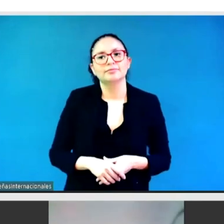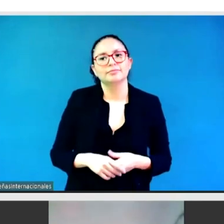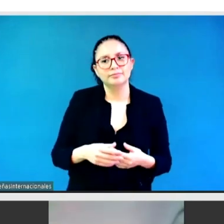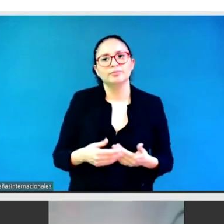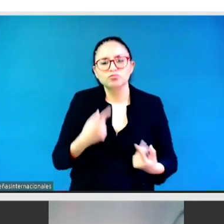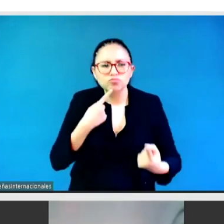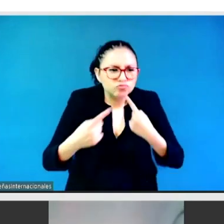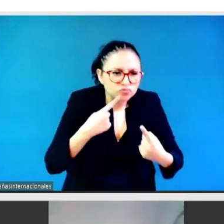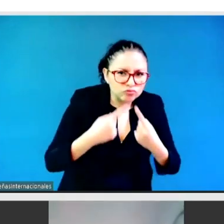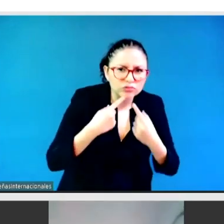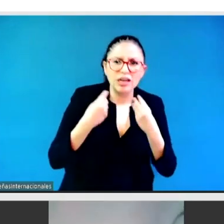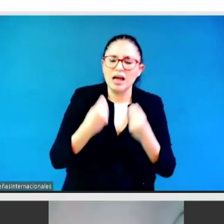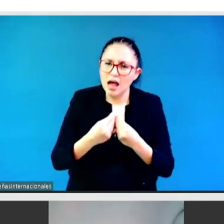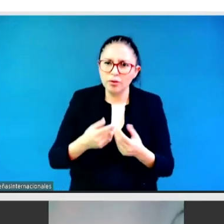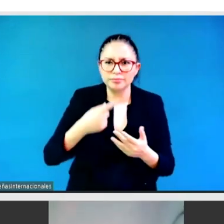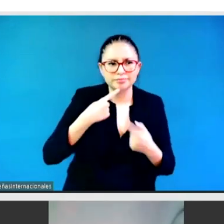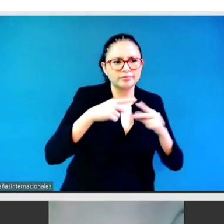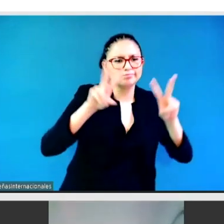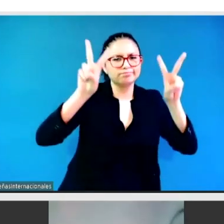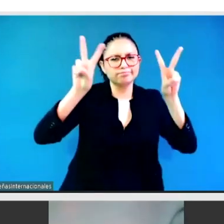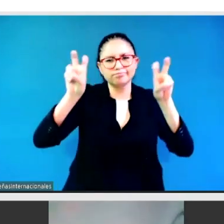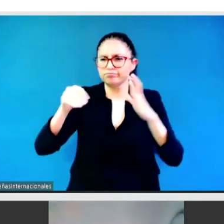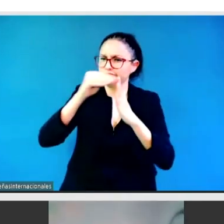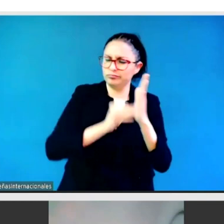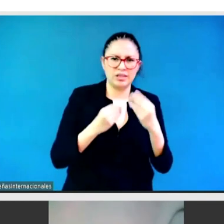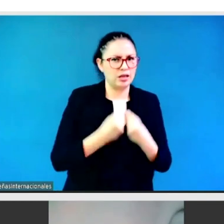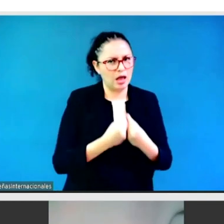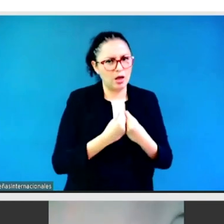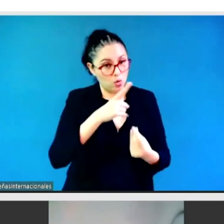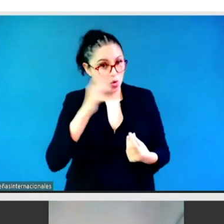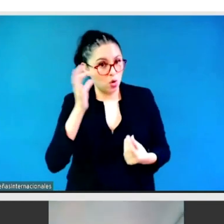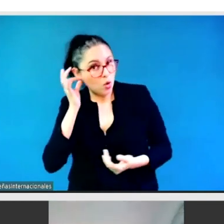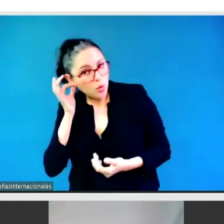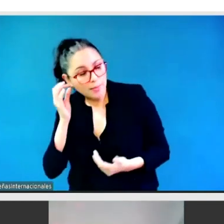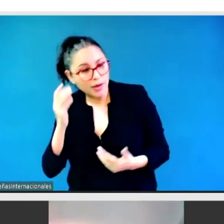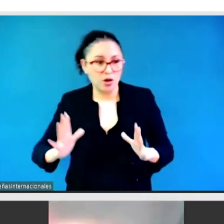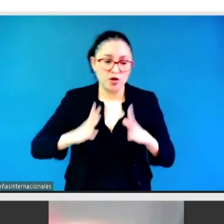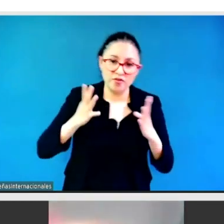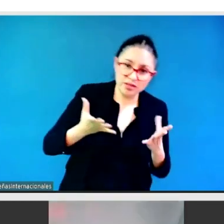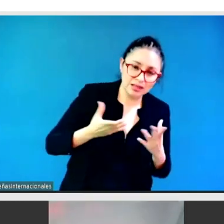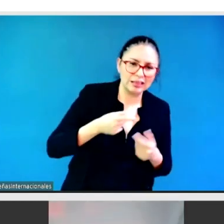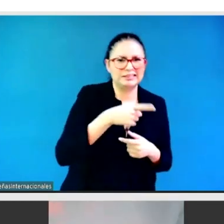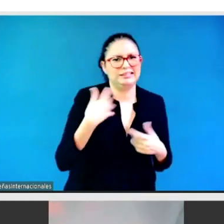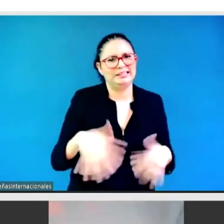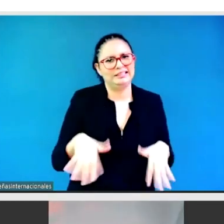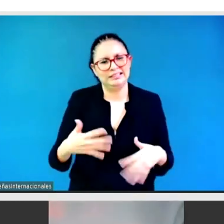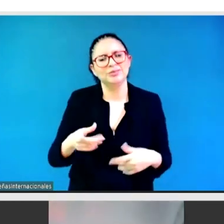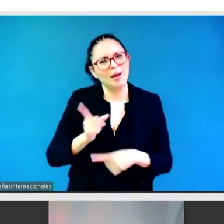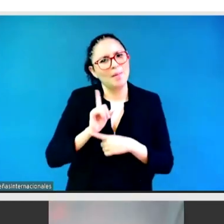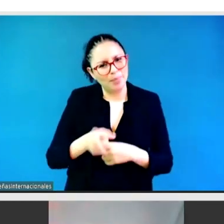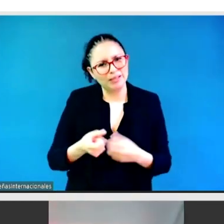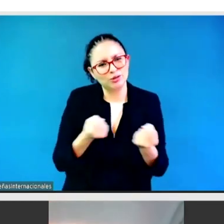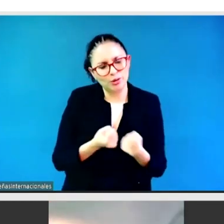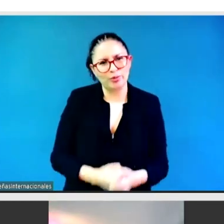Minister responsible for gender, community development, the social welfare, I do not take this for granted, but I appreciate the